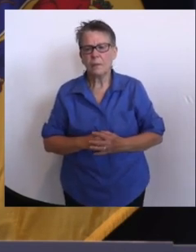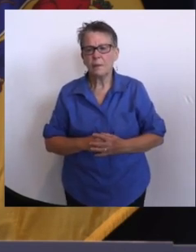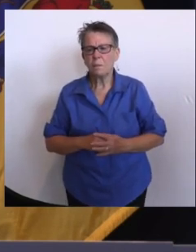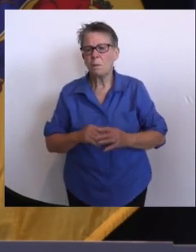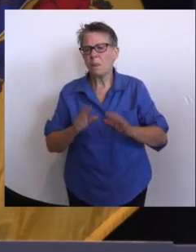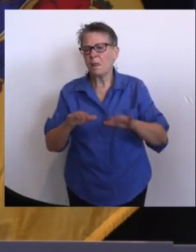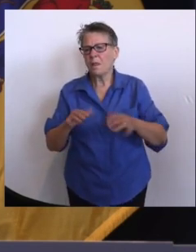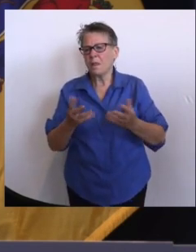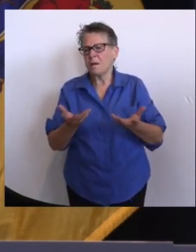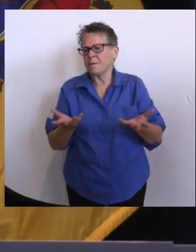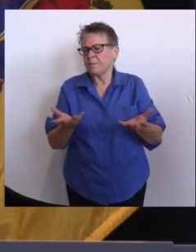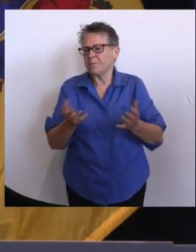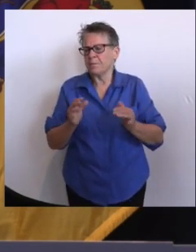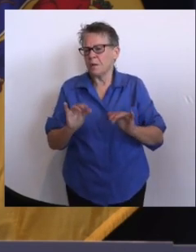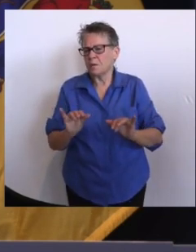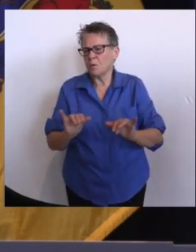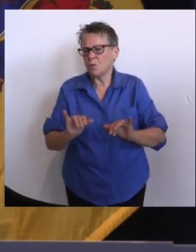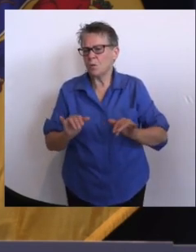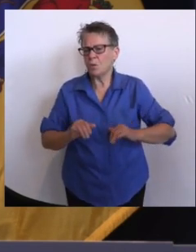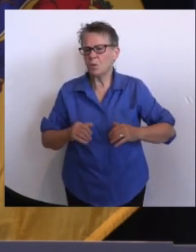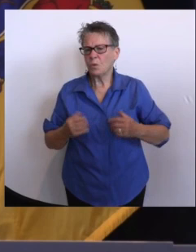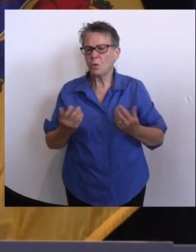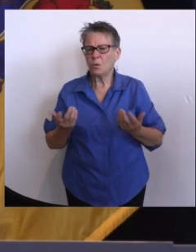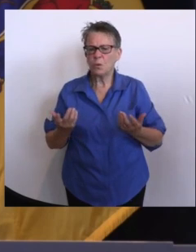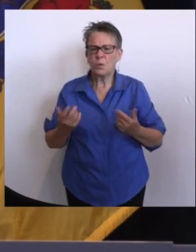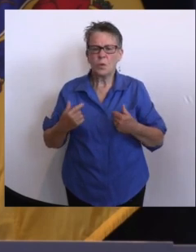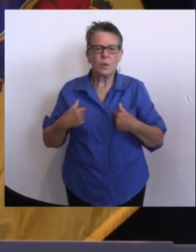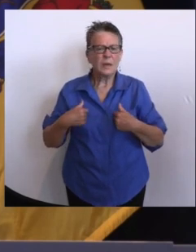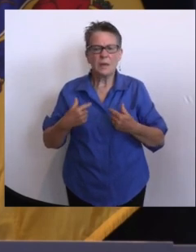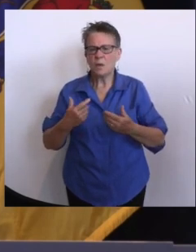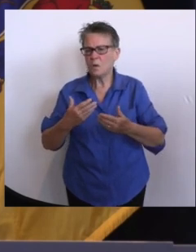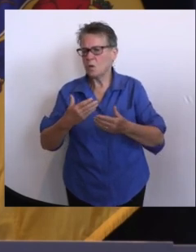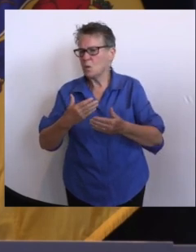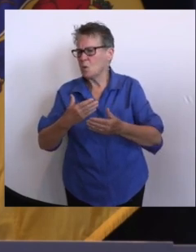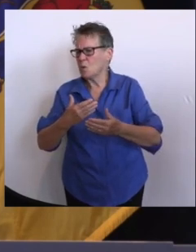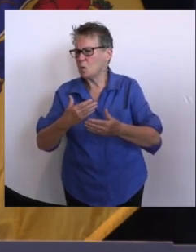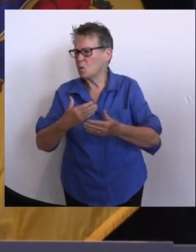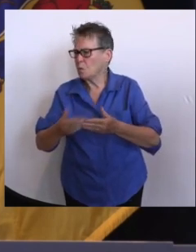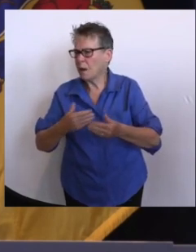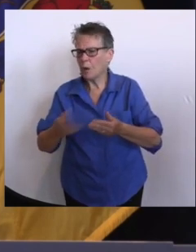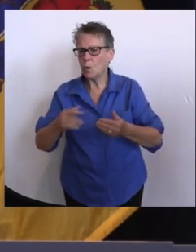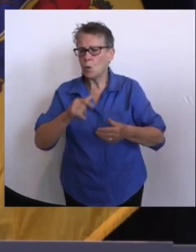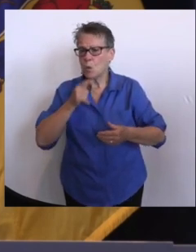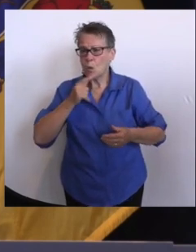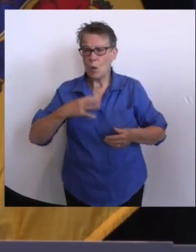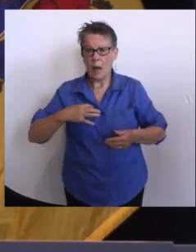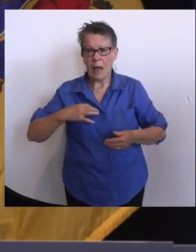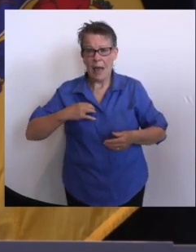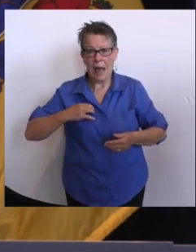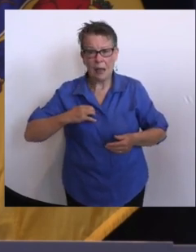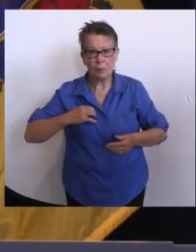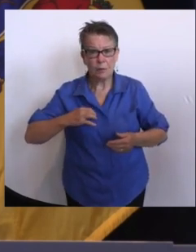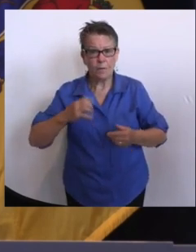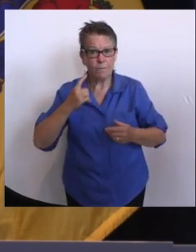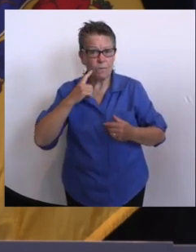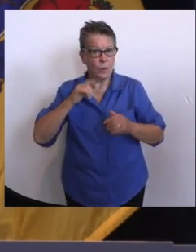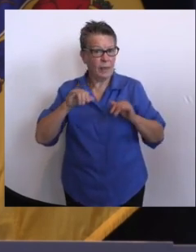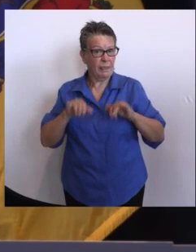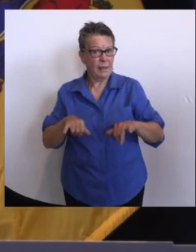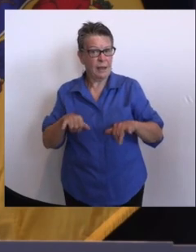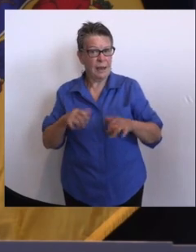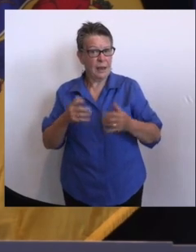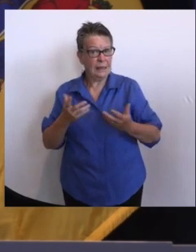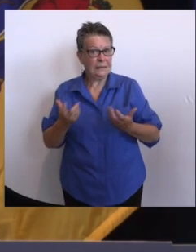my guess is out of the chute, no matter what the eligibility is, there will be initially a supply demand imbalance. Having said that, Judy,